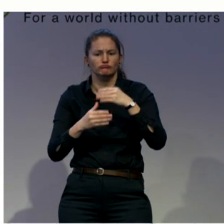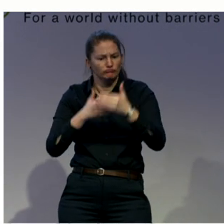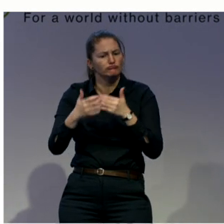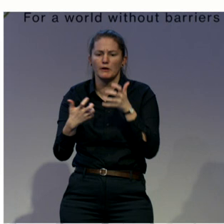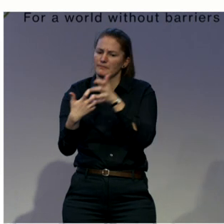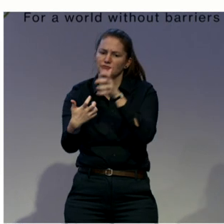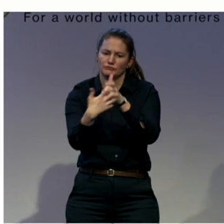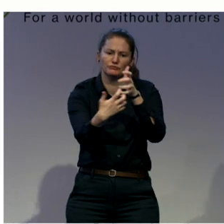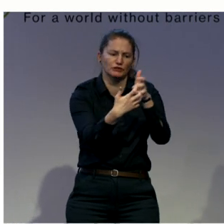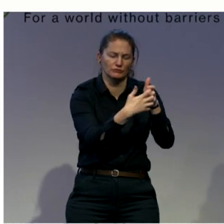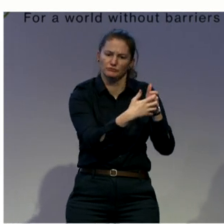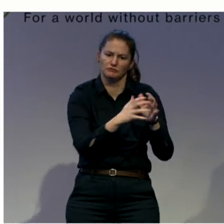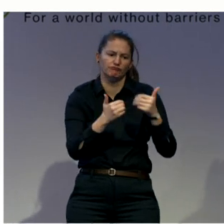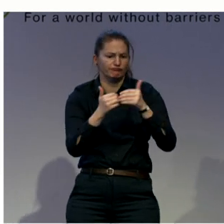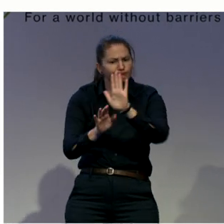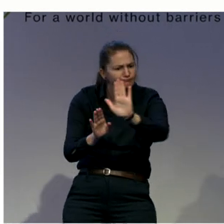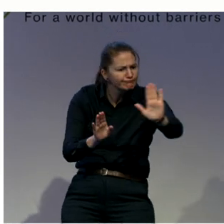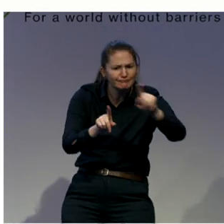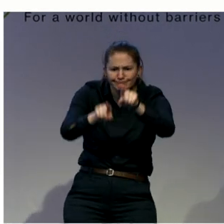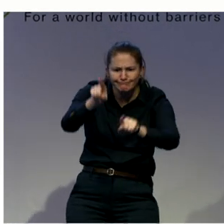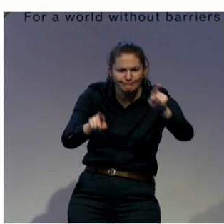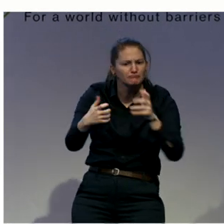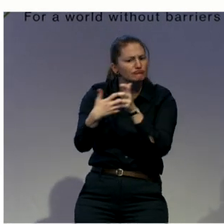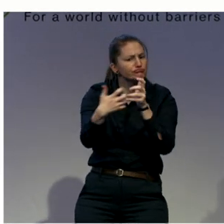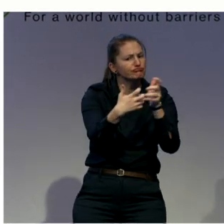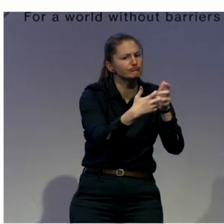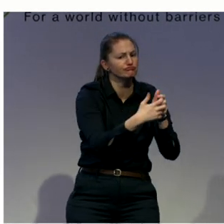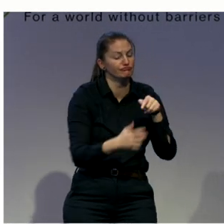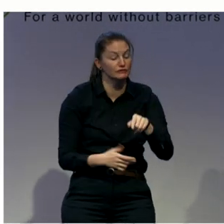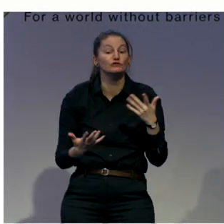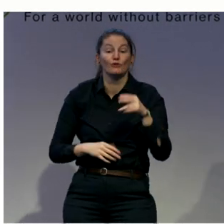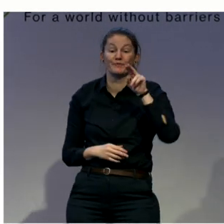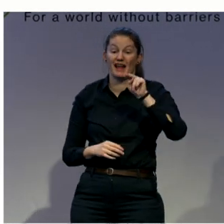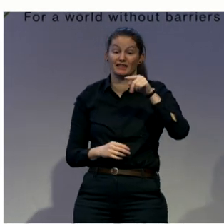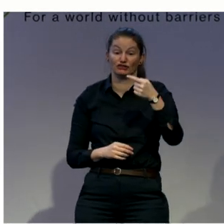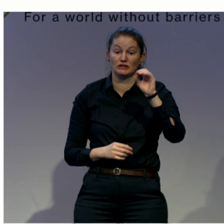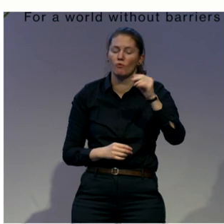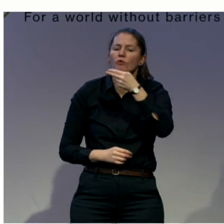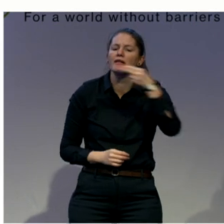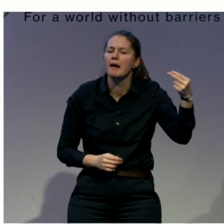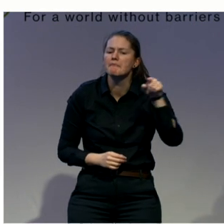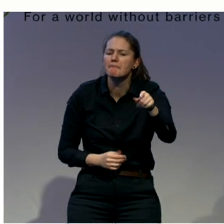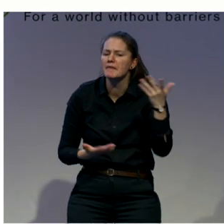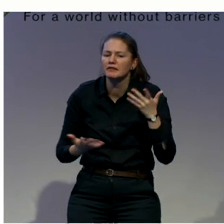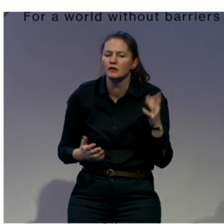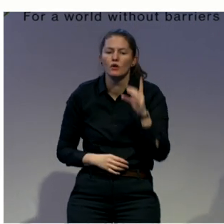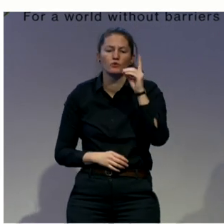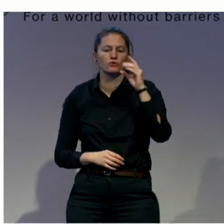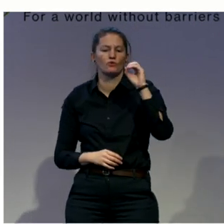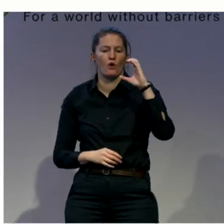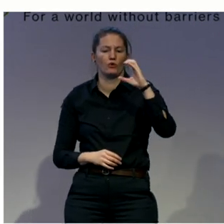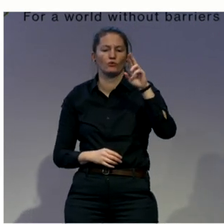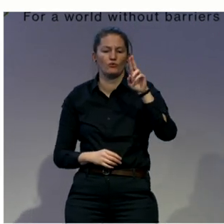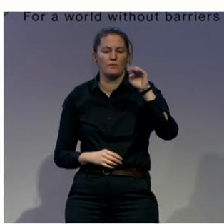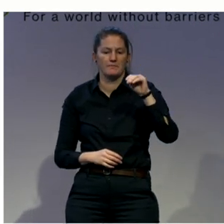this NGO, it's called Documenta, has been capable of